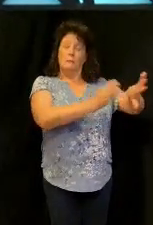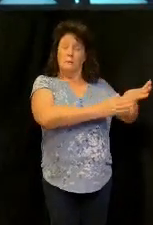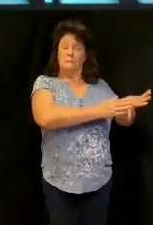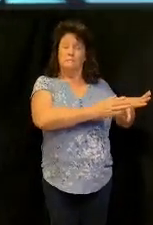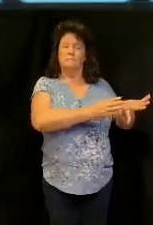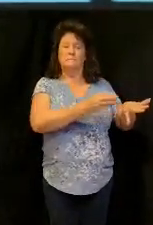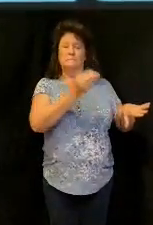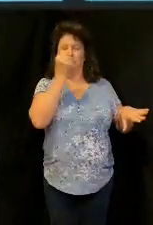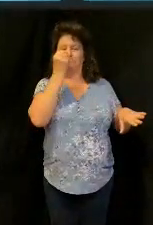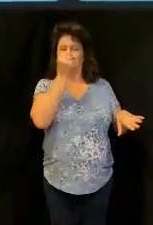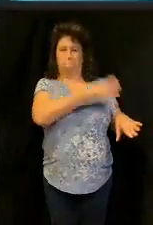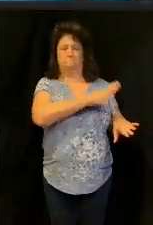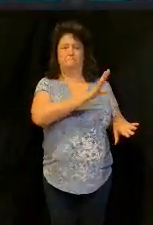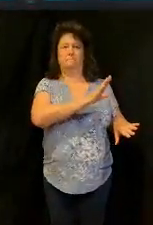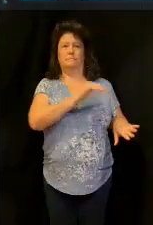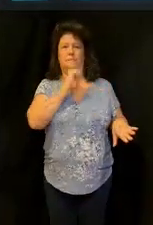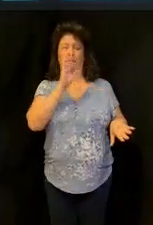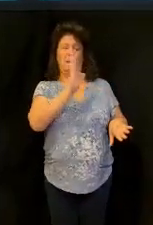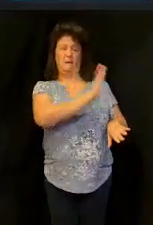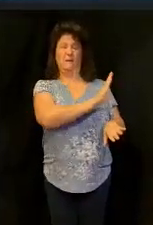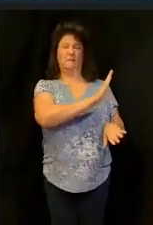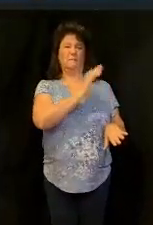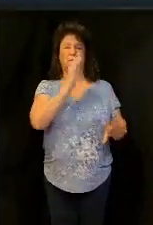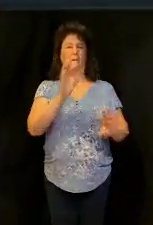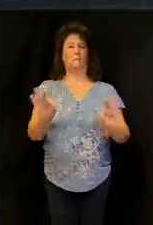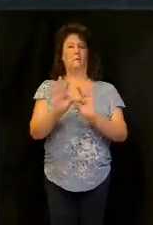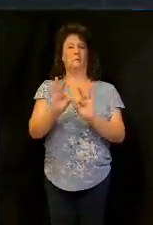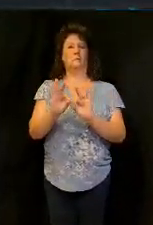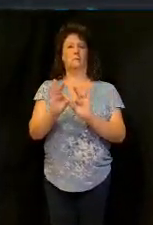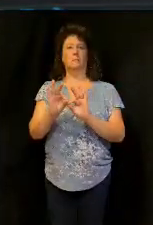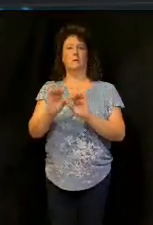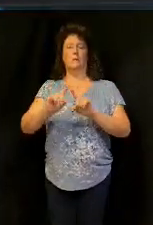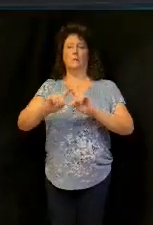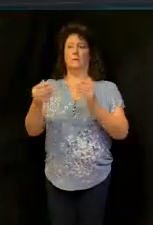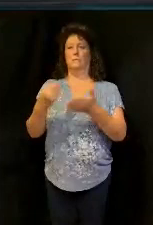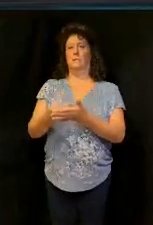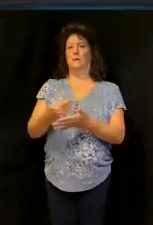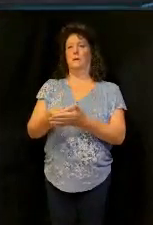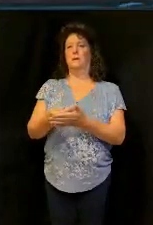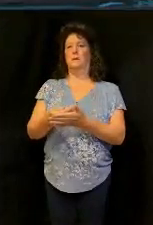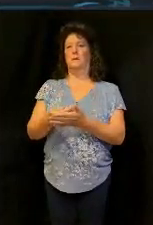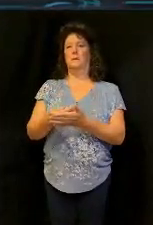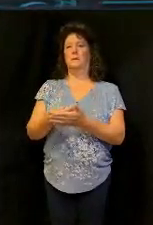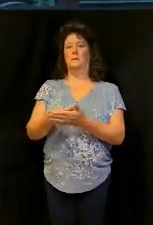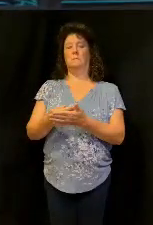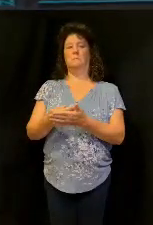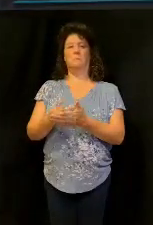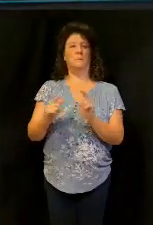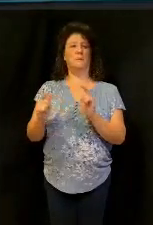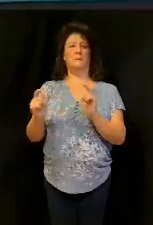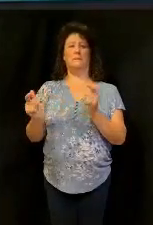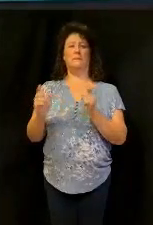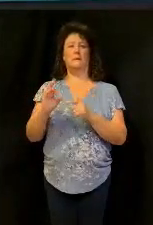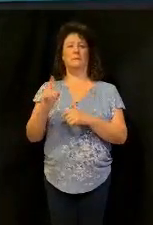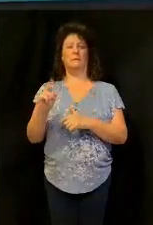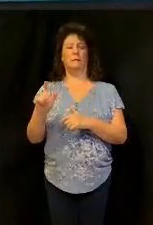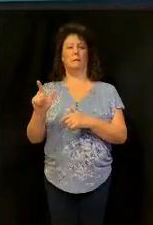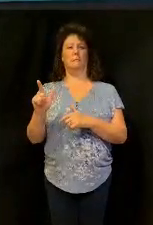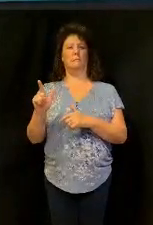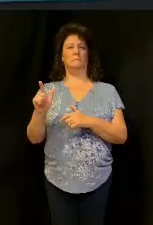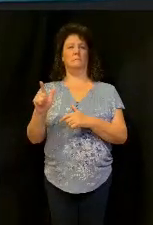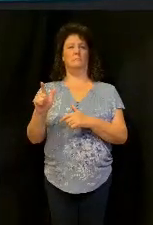that's not what we're talking about here, but money's a big deal, it's a big deal to our lives,